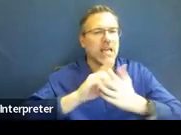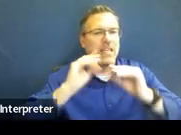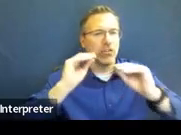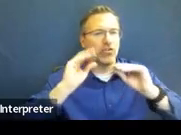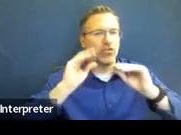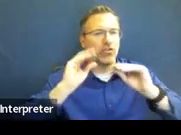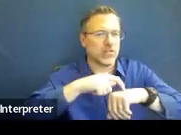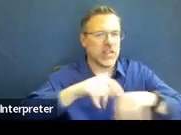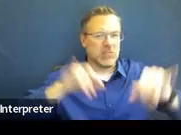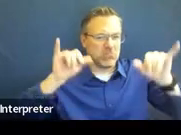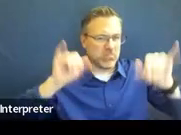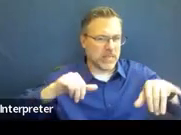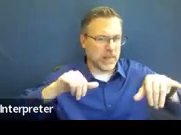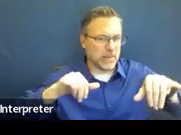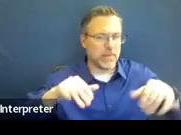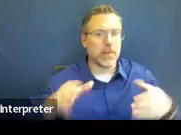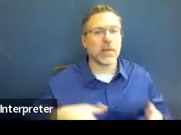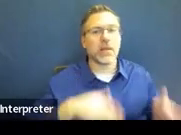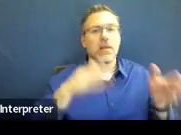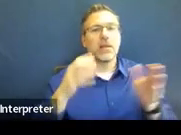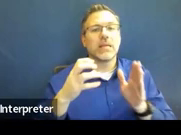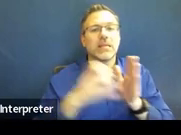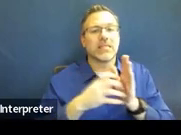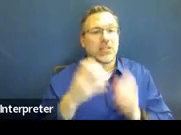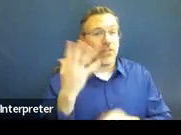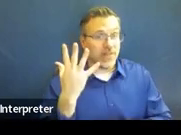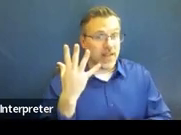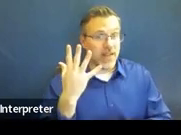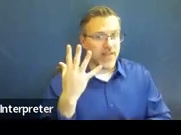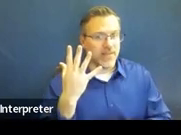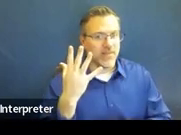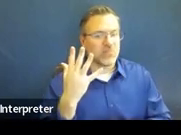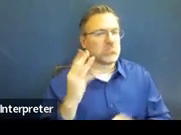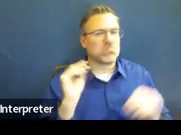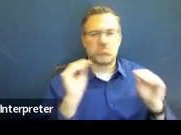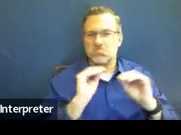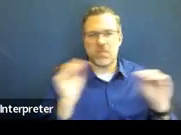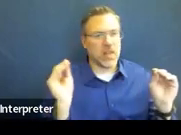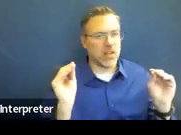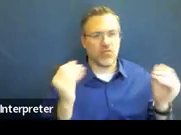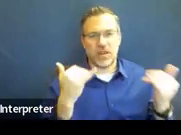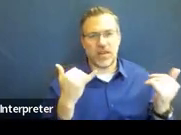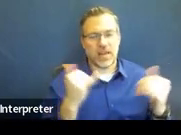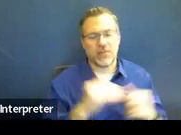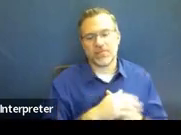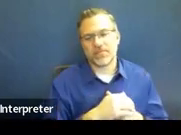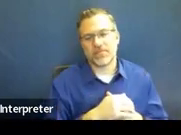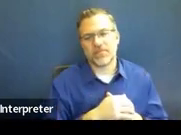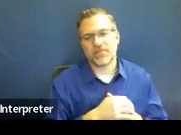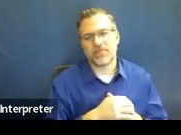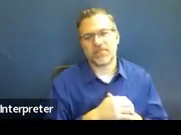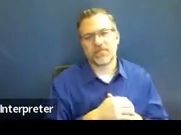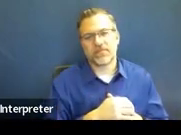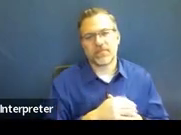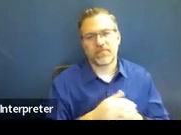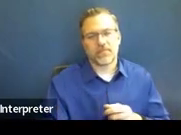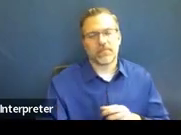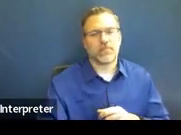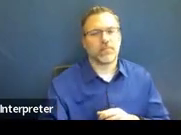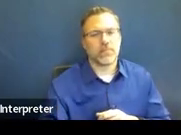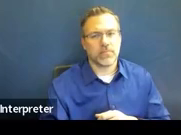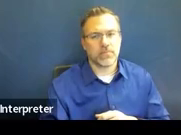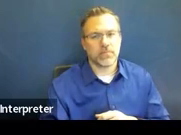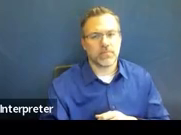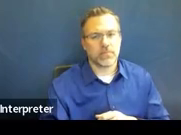And then in section five, they just wrote none at this time, because there were no other factors. So, just making sure that that isn't